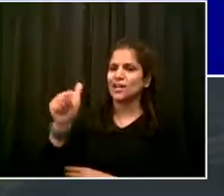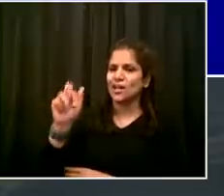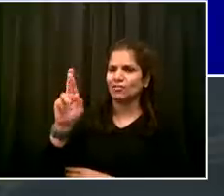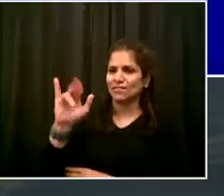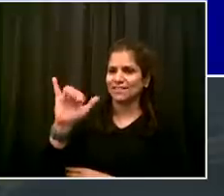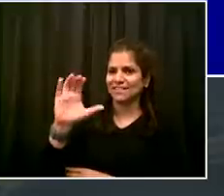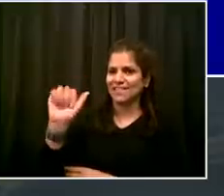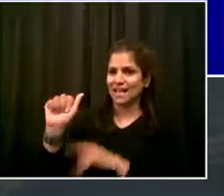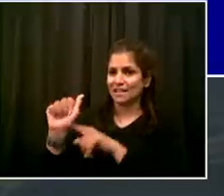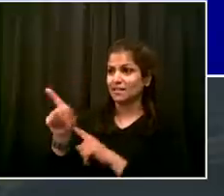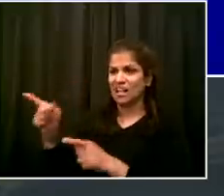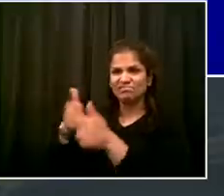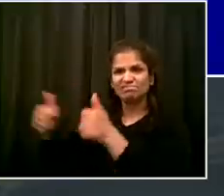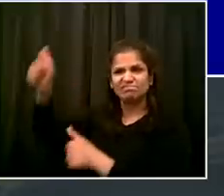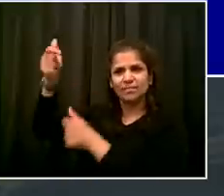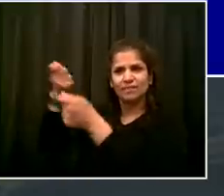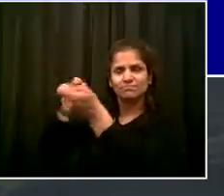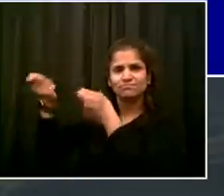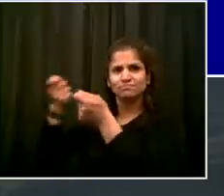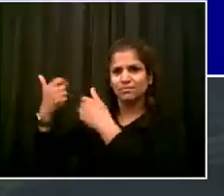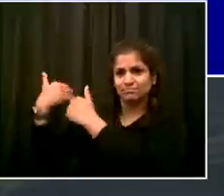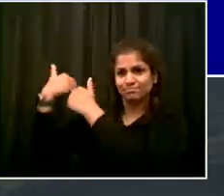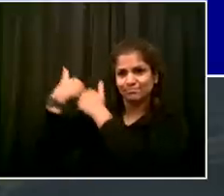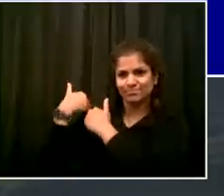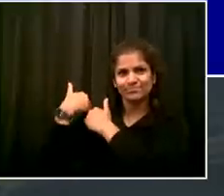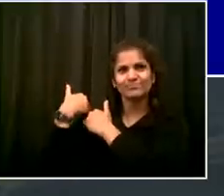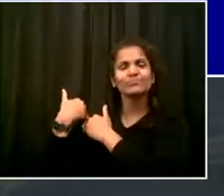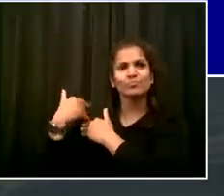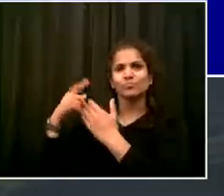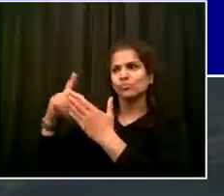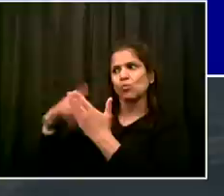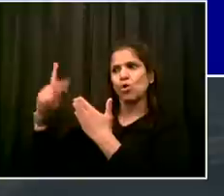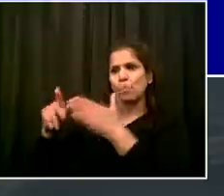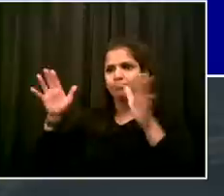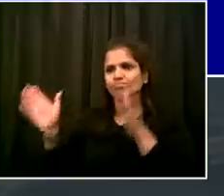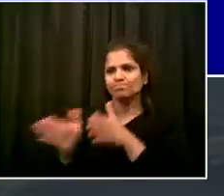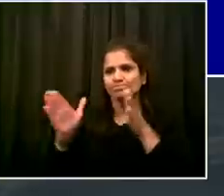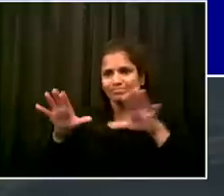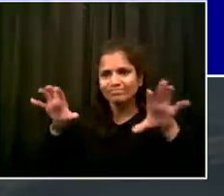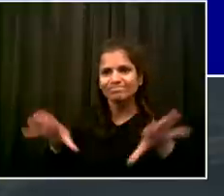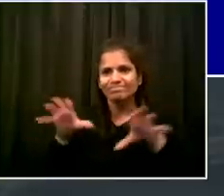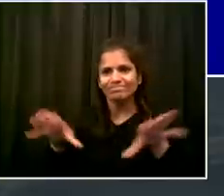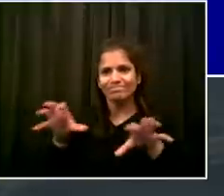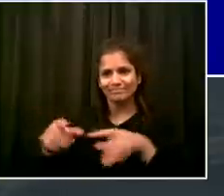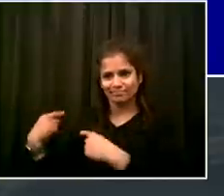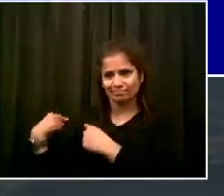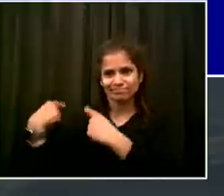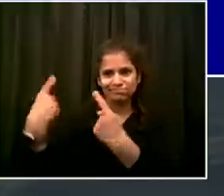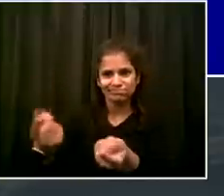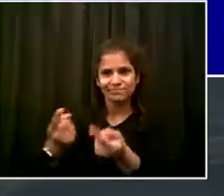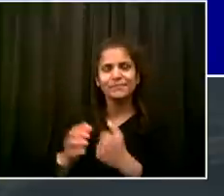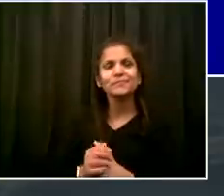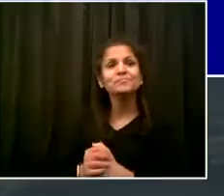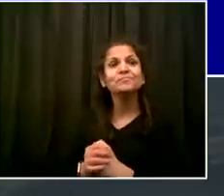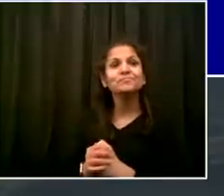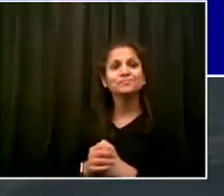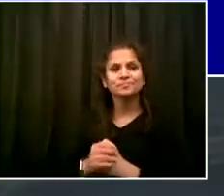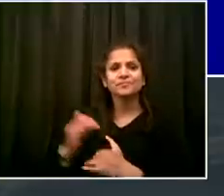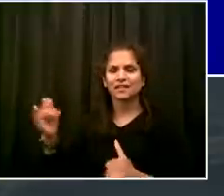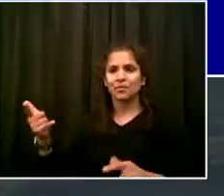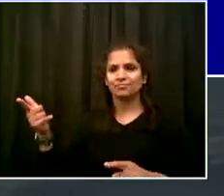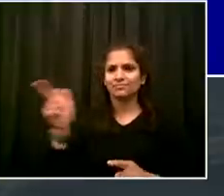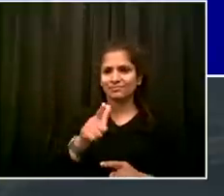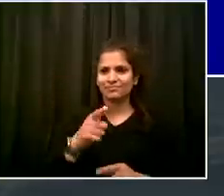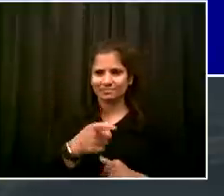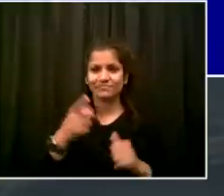anything more important than making sure New Yorkers have food every day. So Commissioner Catherine Garcia, take it away. Thank you, Mr. Mayor. As you said, this is